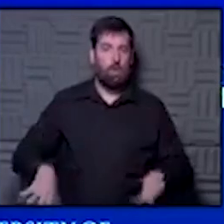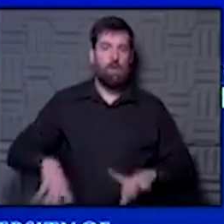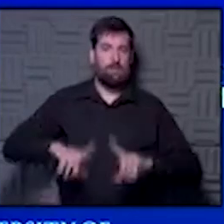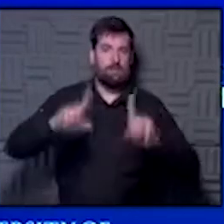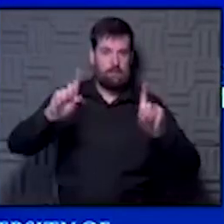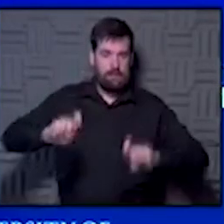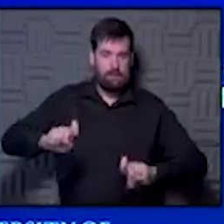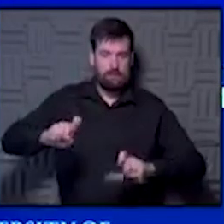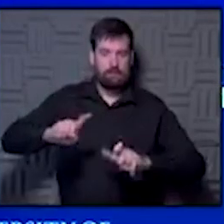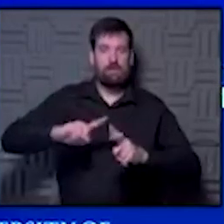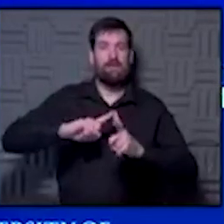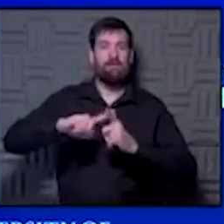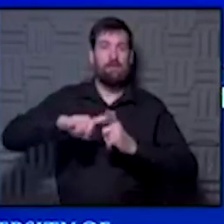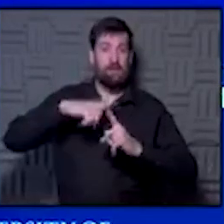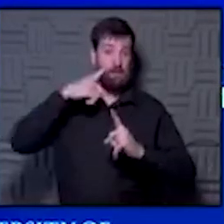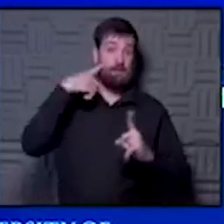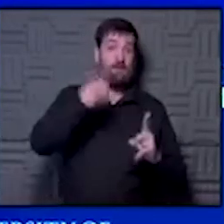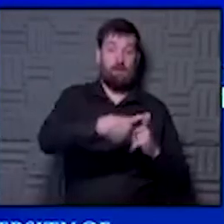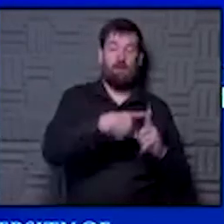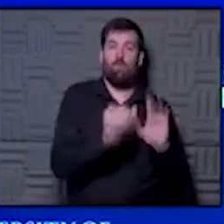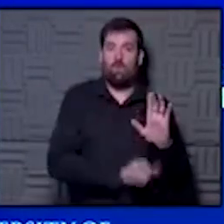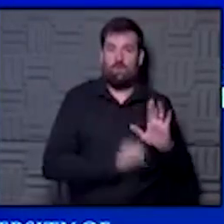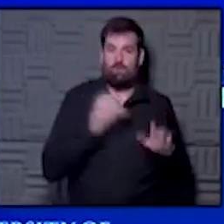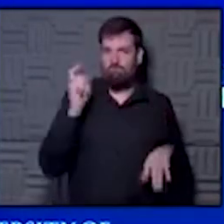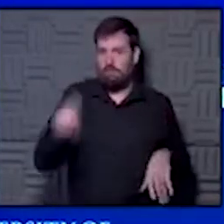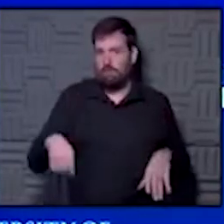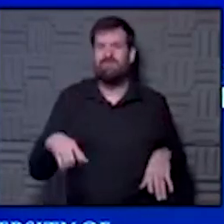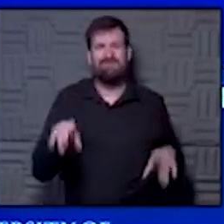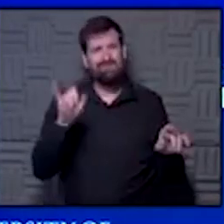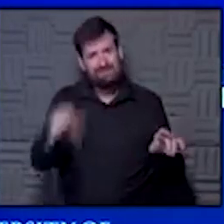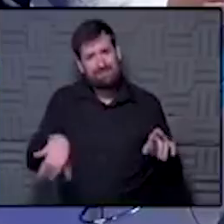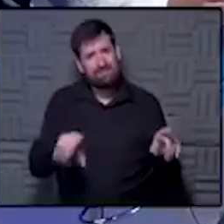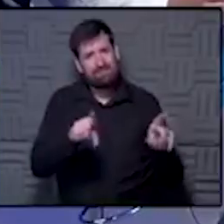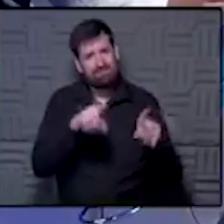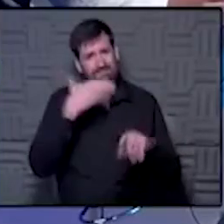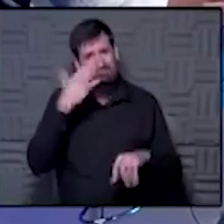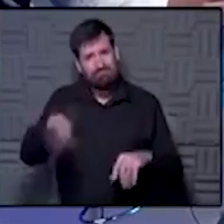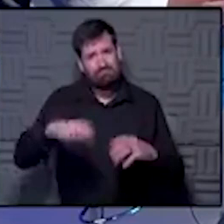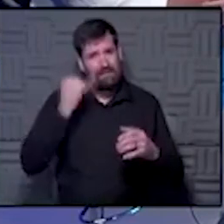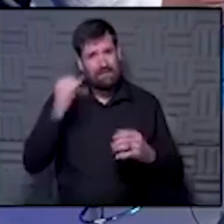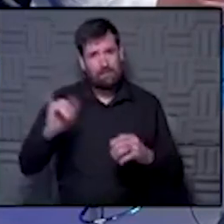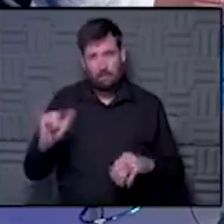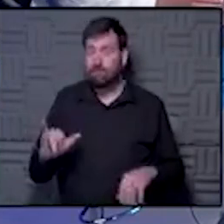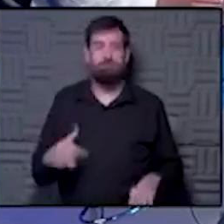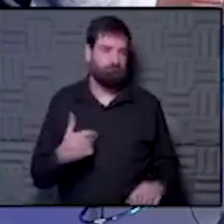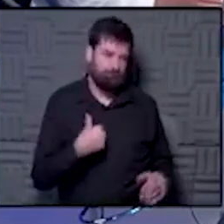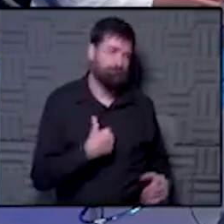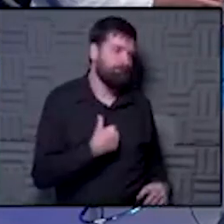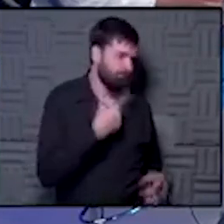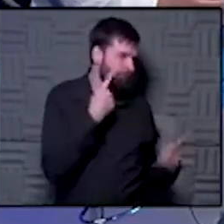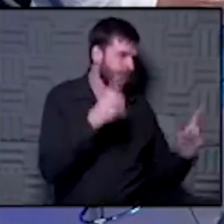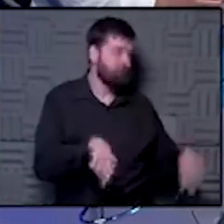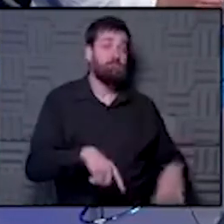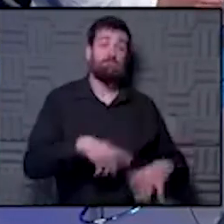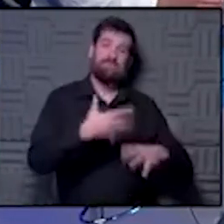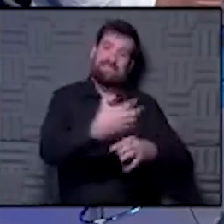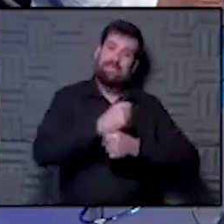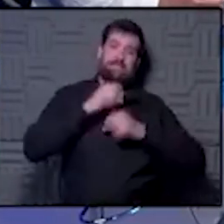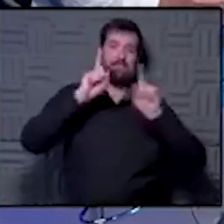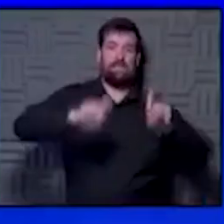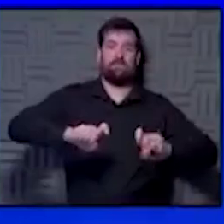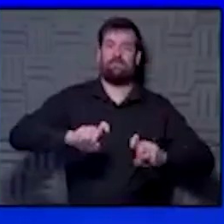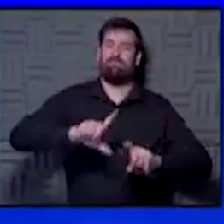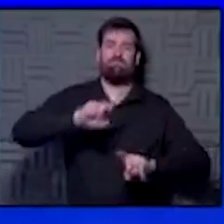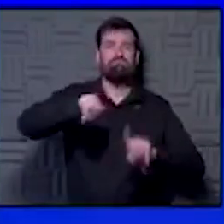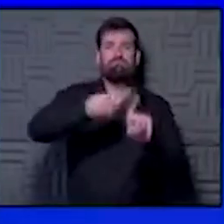test and know they have to quarantine. So Dana, that's also a bad idea, I think. Yeah, absolutely. I would almost say get your test. That way it's